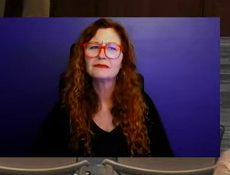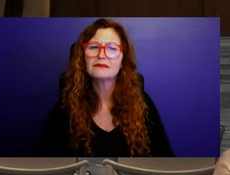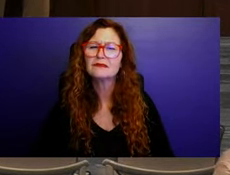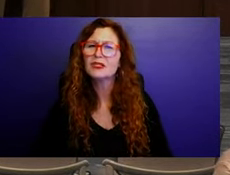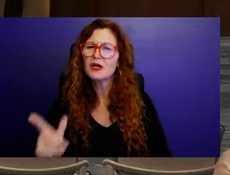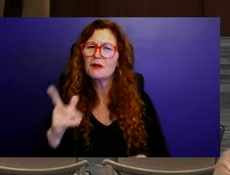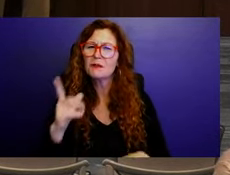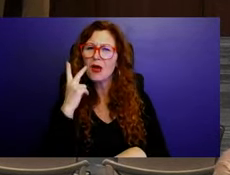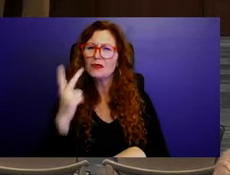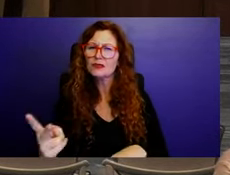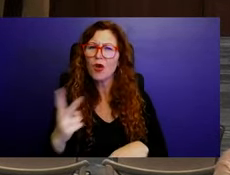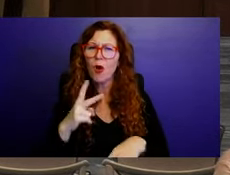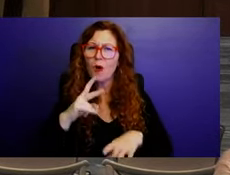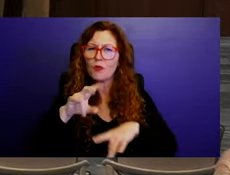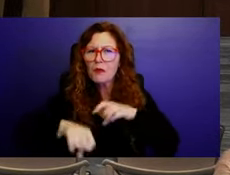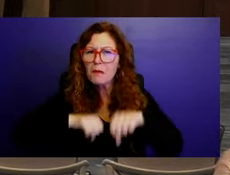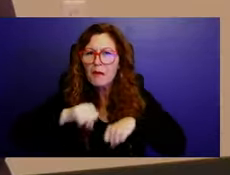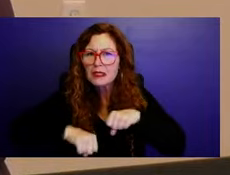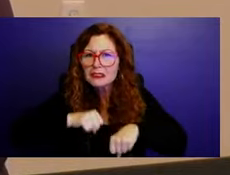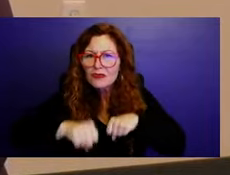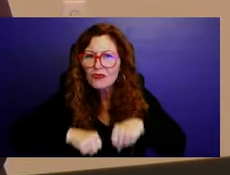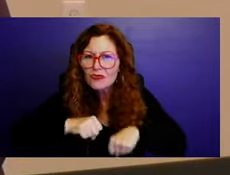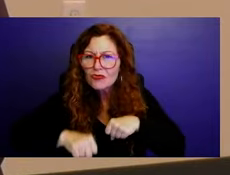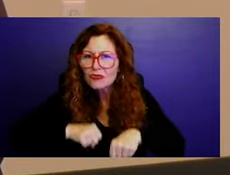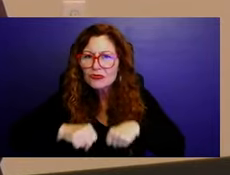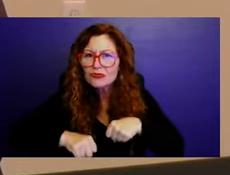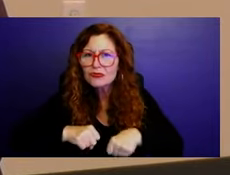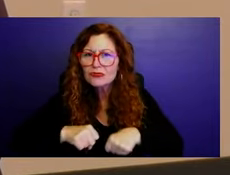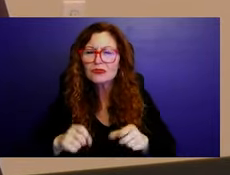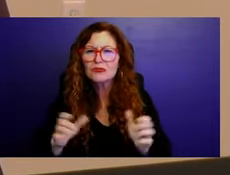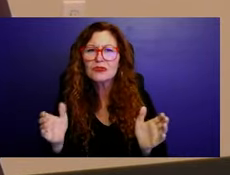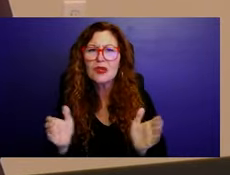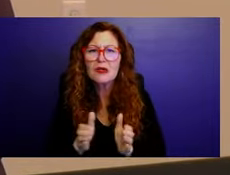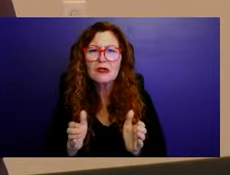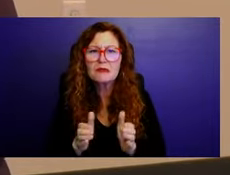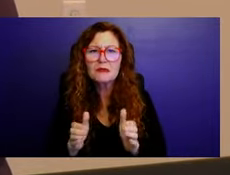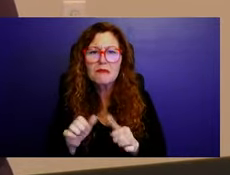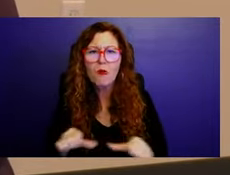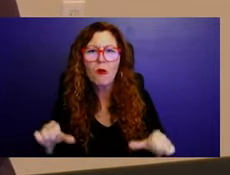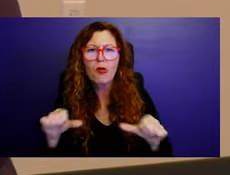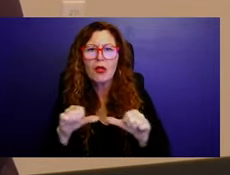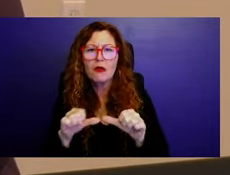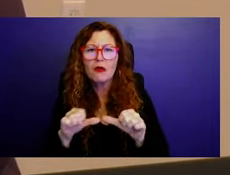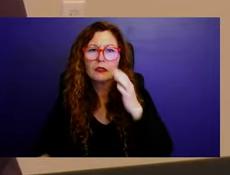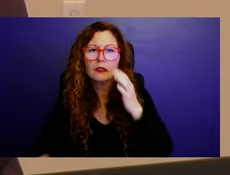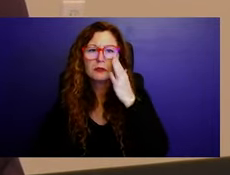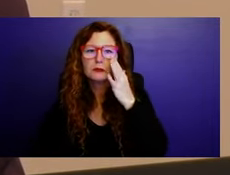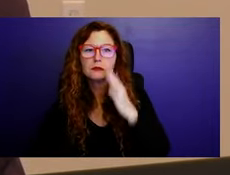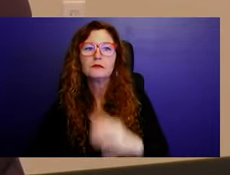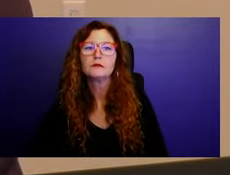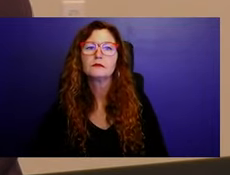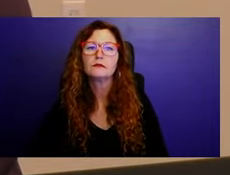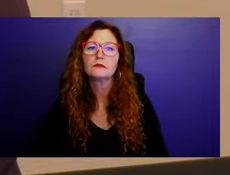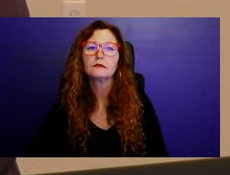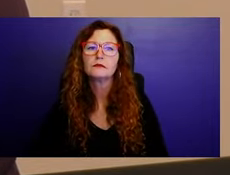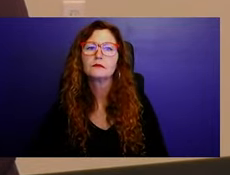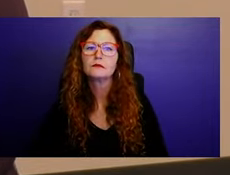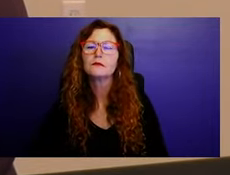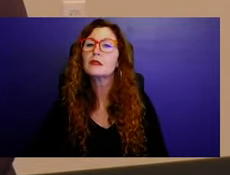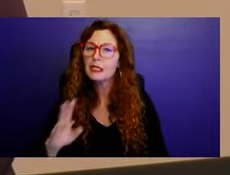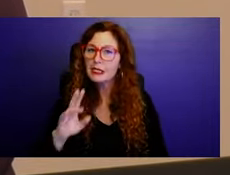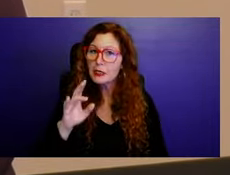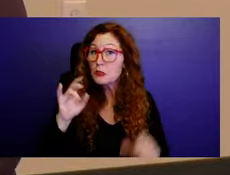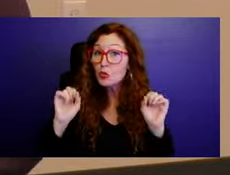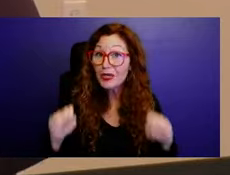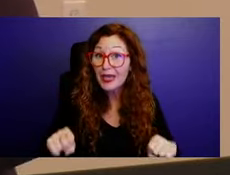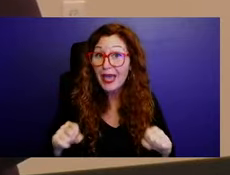put one there later on. You could, I, what we've seen is some of the complications when, um, it's HOA run.